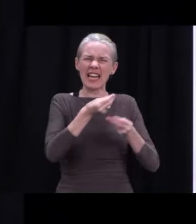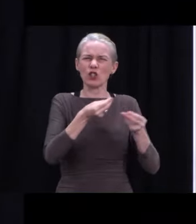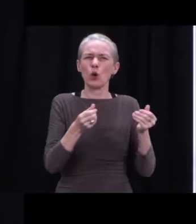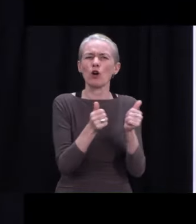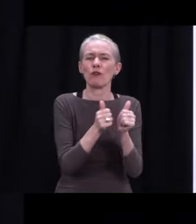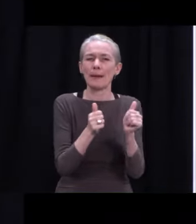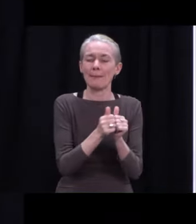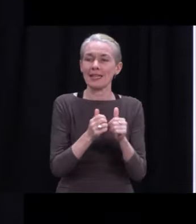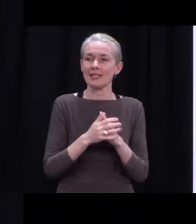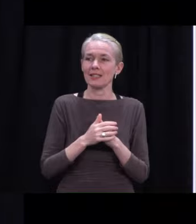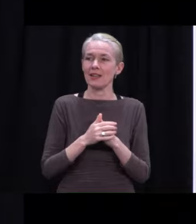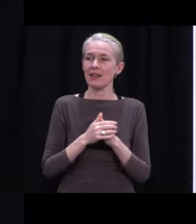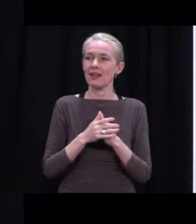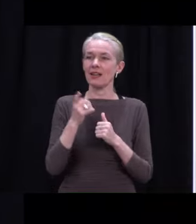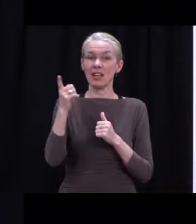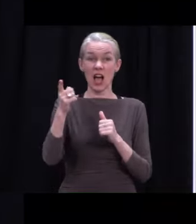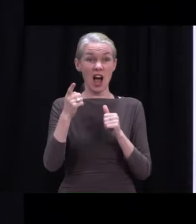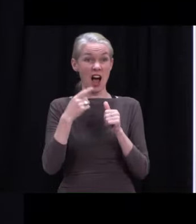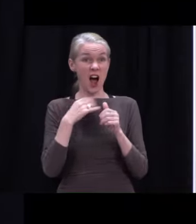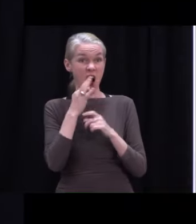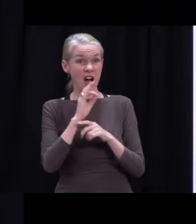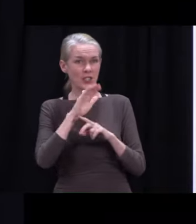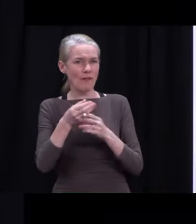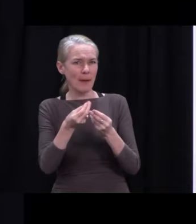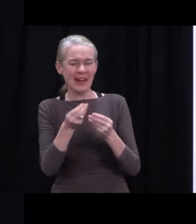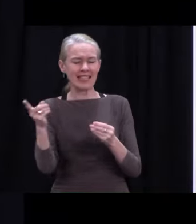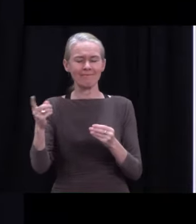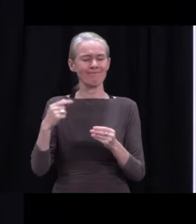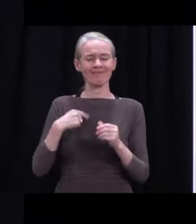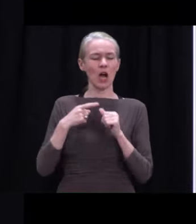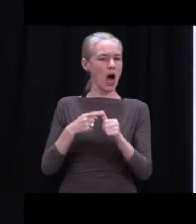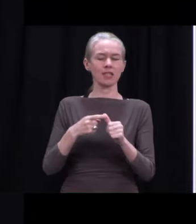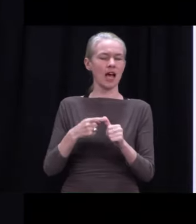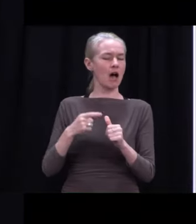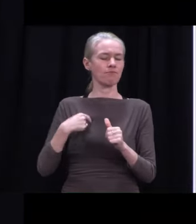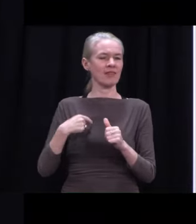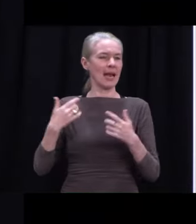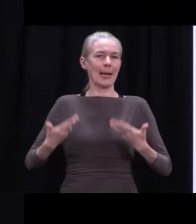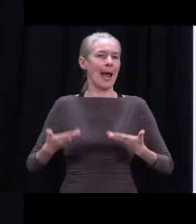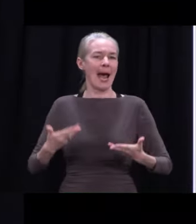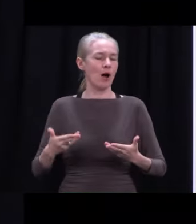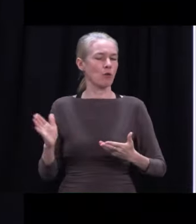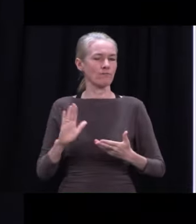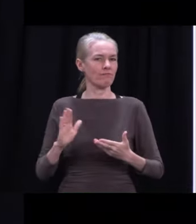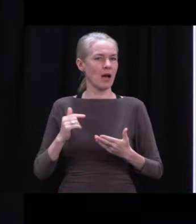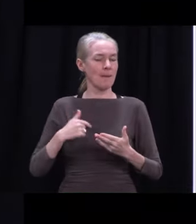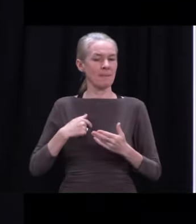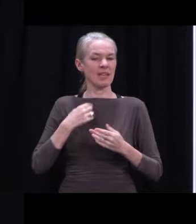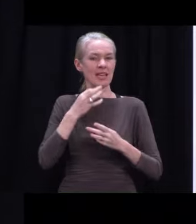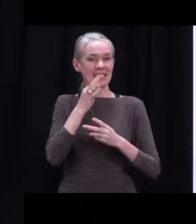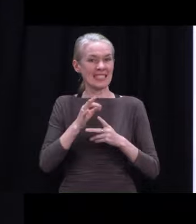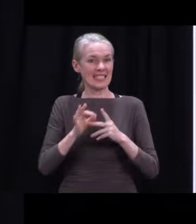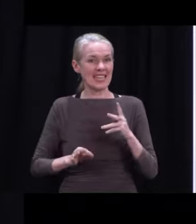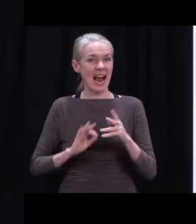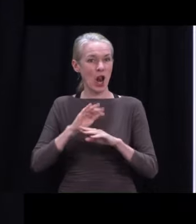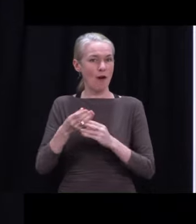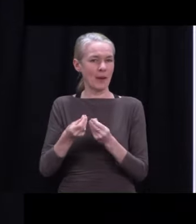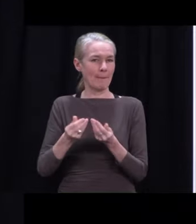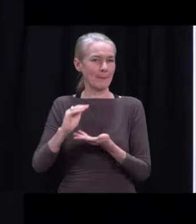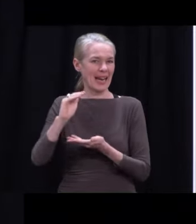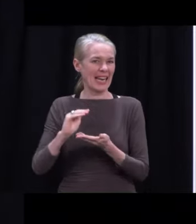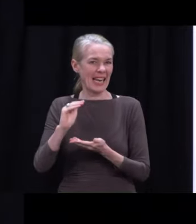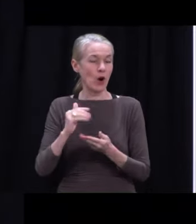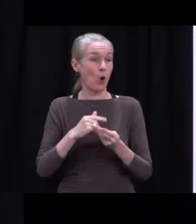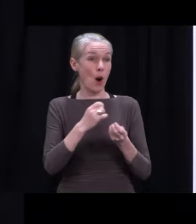sending money to...? I'm not going to get into that detail here and now. I'll work through whether or not there's any limitations on sharing that, but in terms of quantums, it's